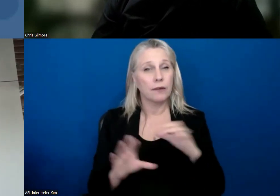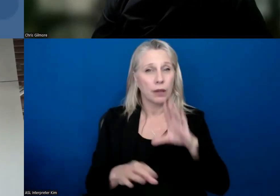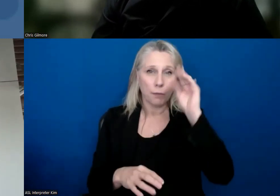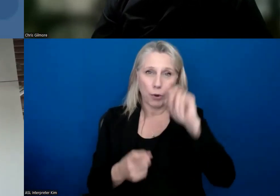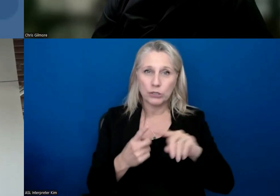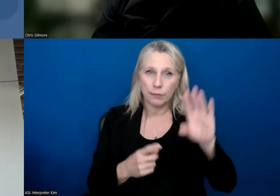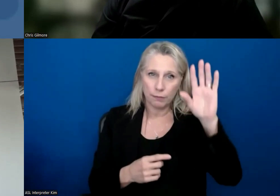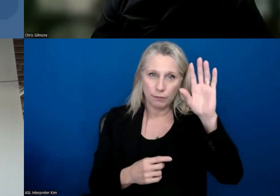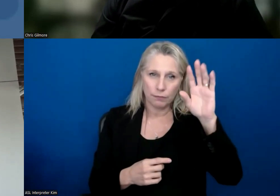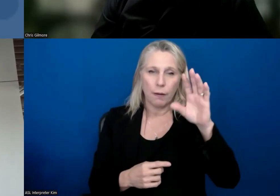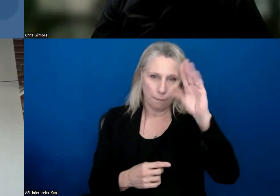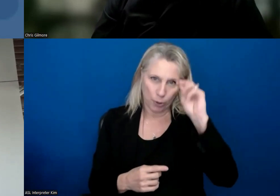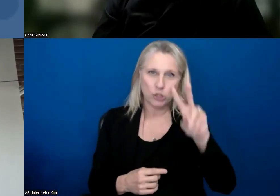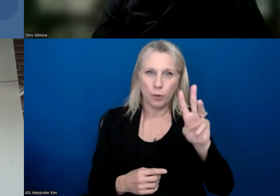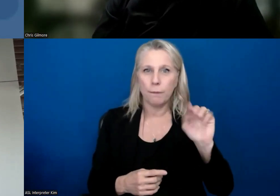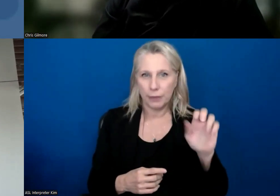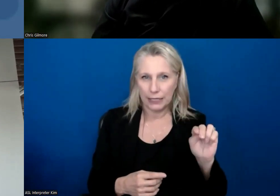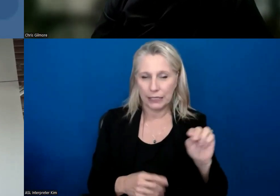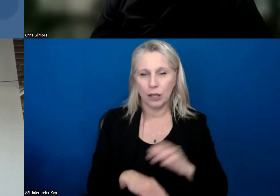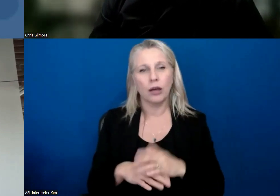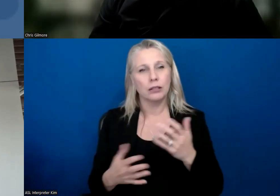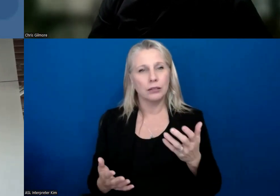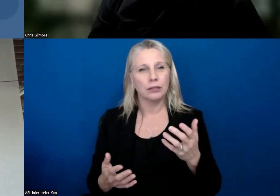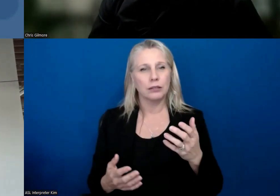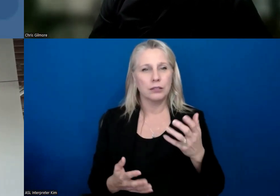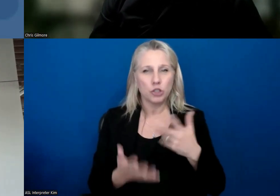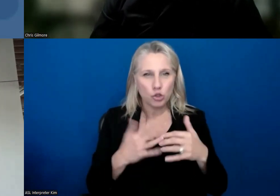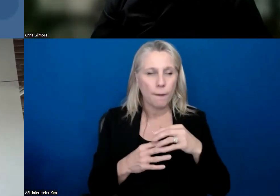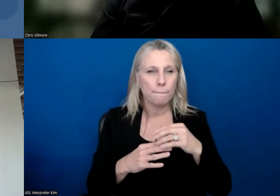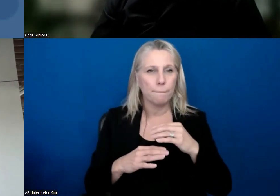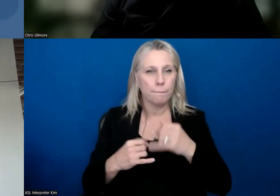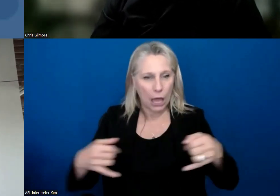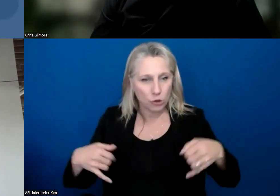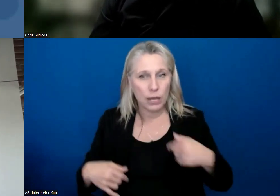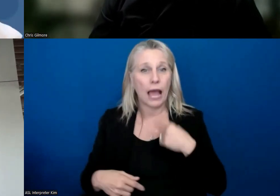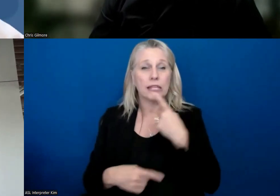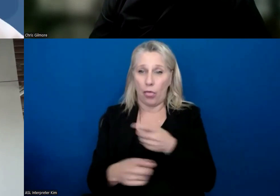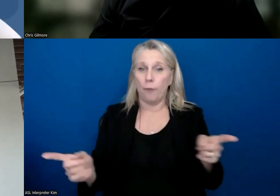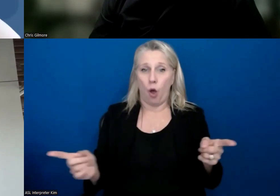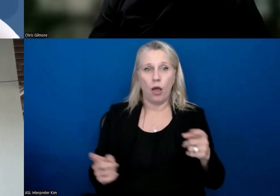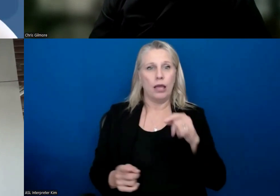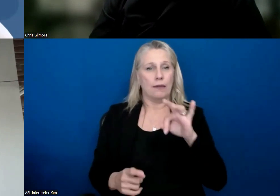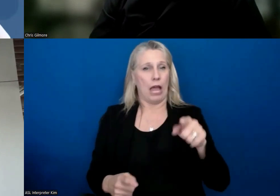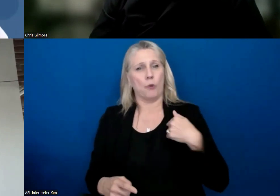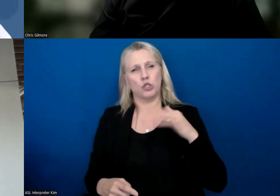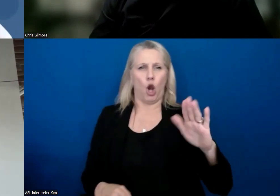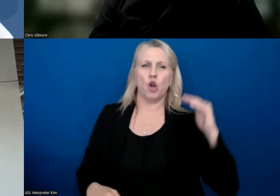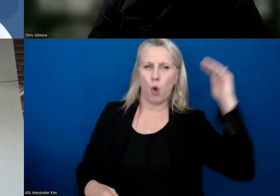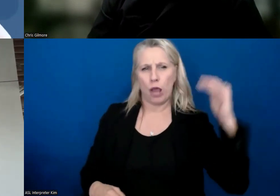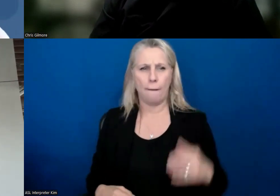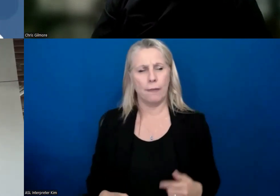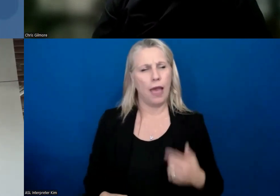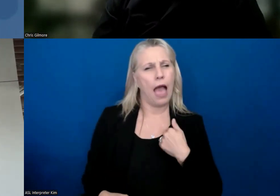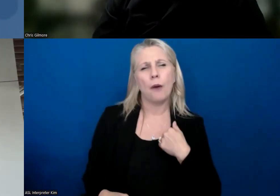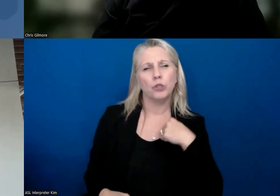social media and boundaries, um, I tell them all that if they lived with me, if I say, if I was your grownup, you would not have social media.